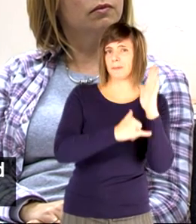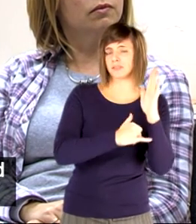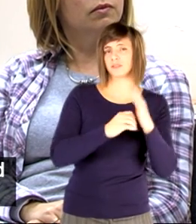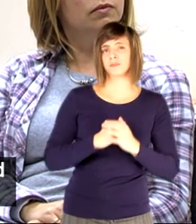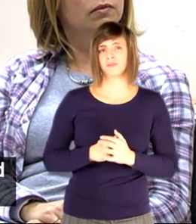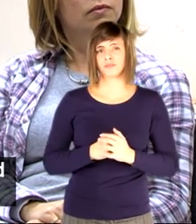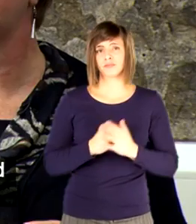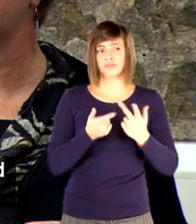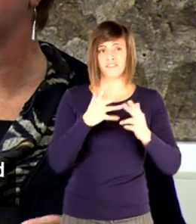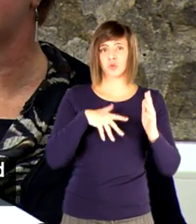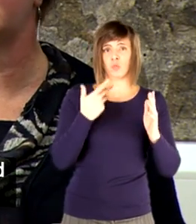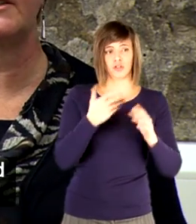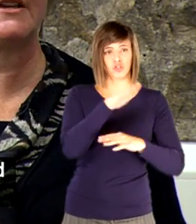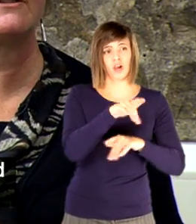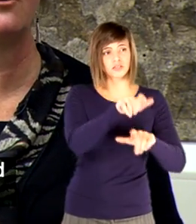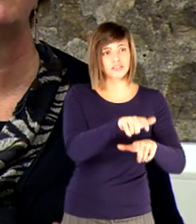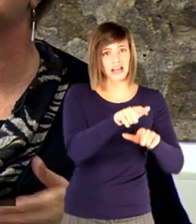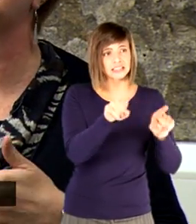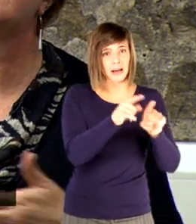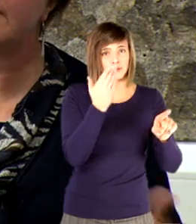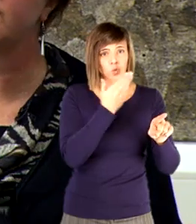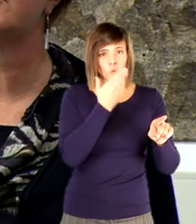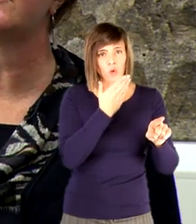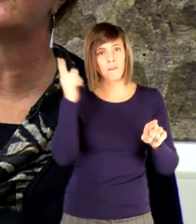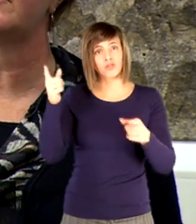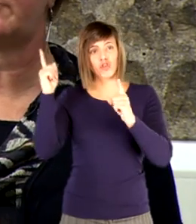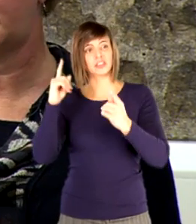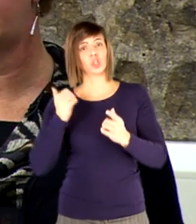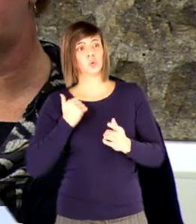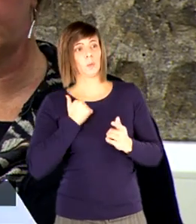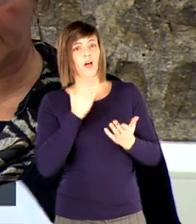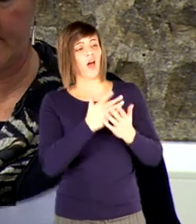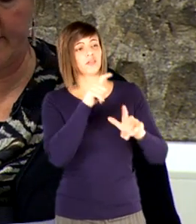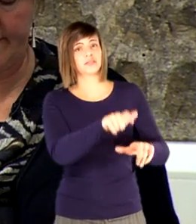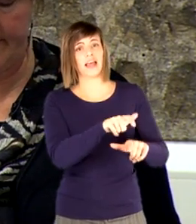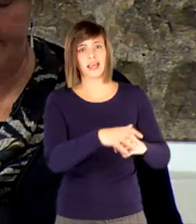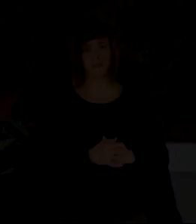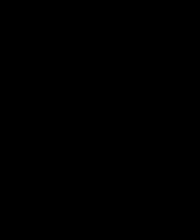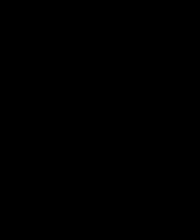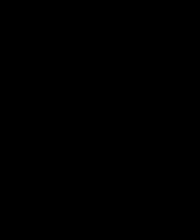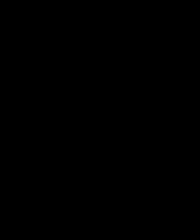if they don't want their child to stay in the same school, but there's been an assumption on the authority's part that they will do this.